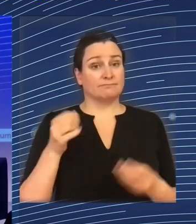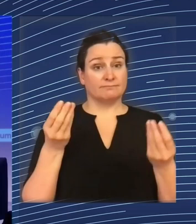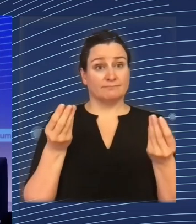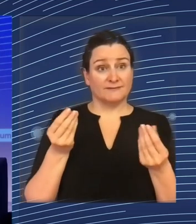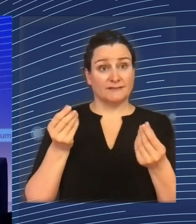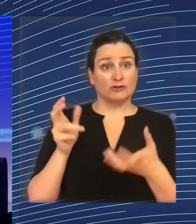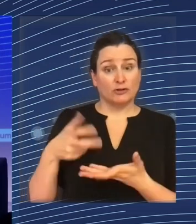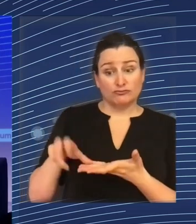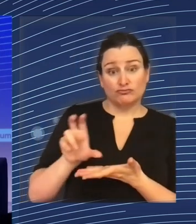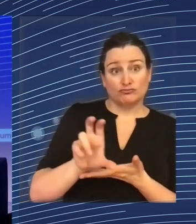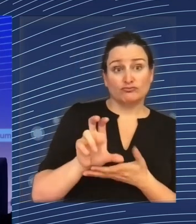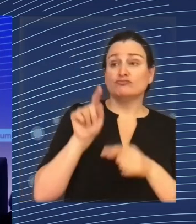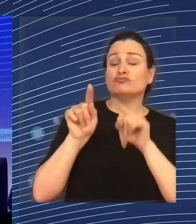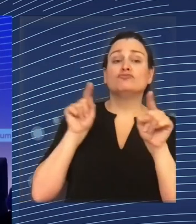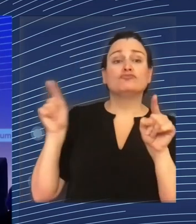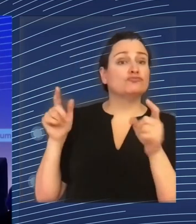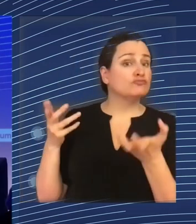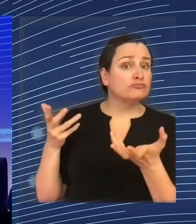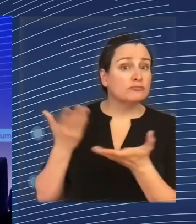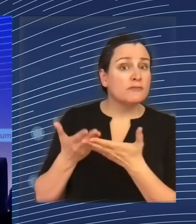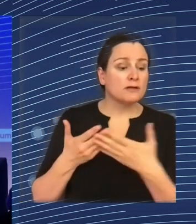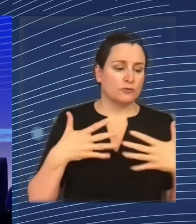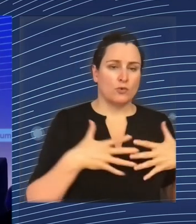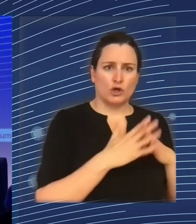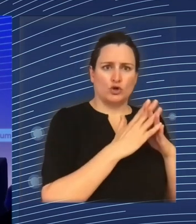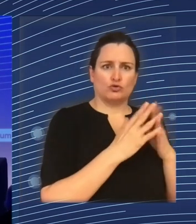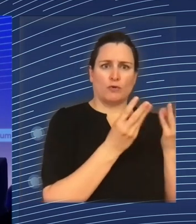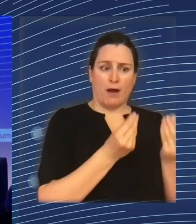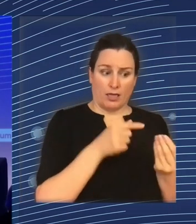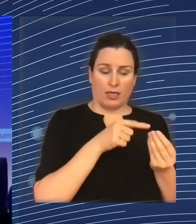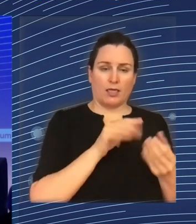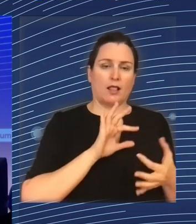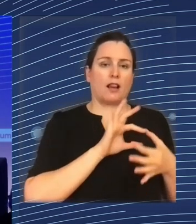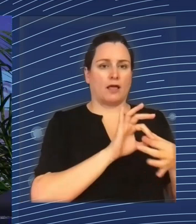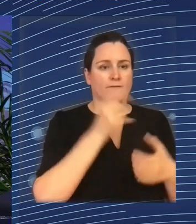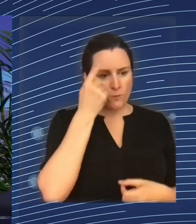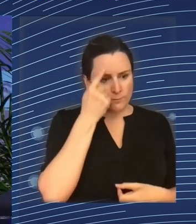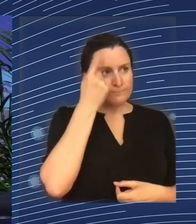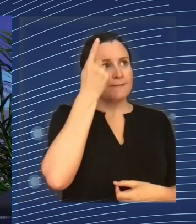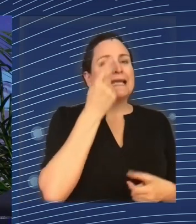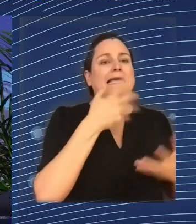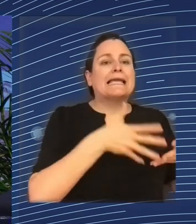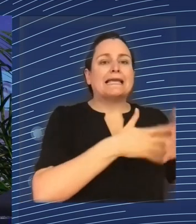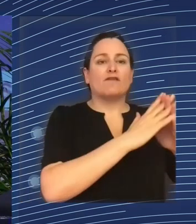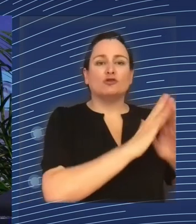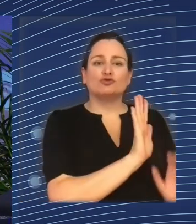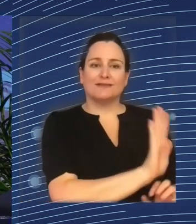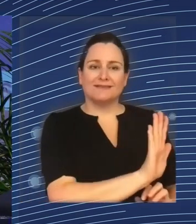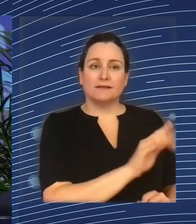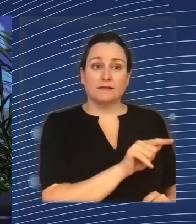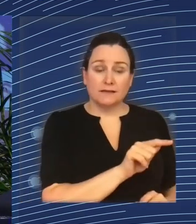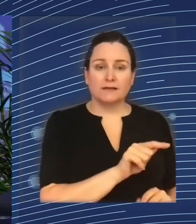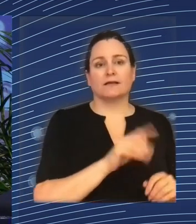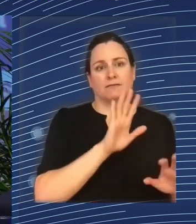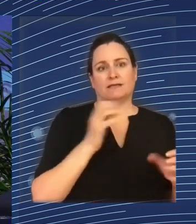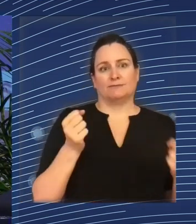financial instruments using cohesion money for innovation, is also a direction which needs to be strengthened, because it's a